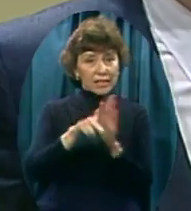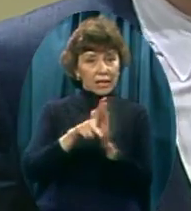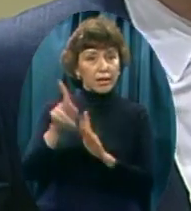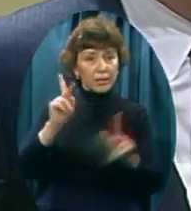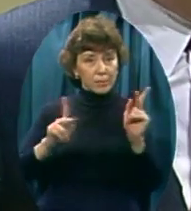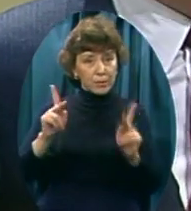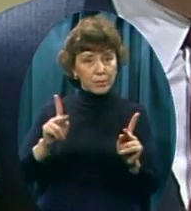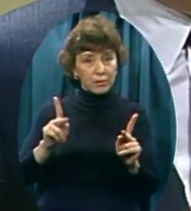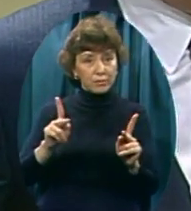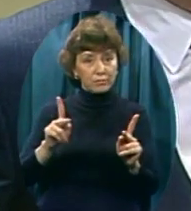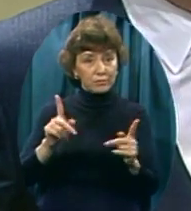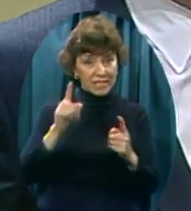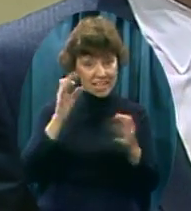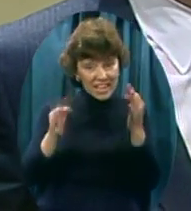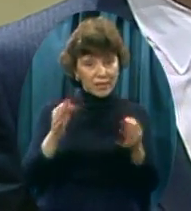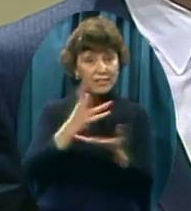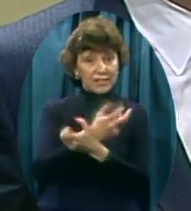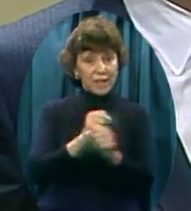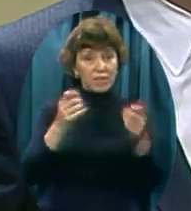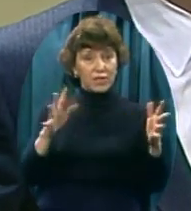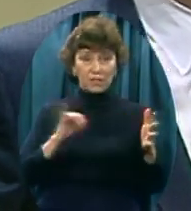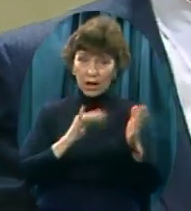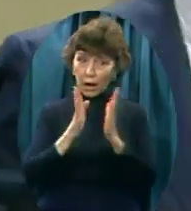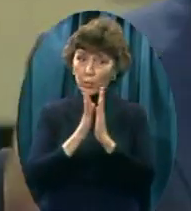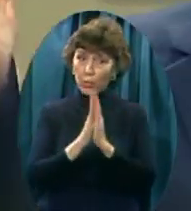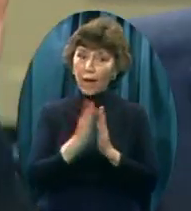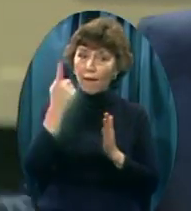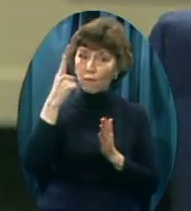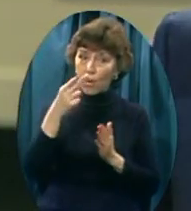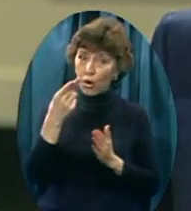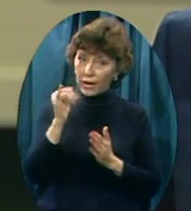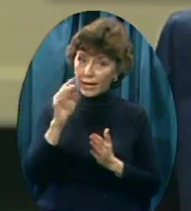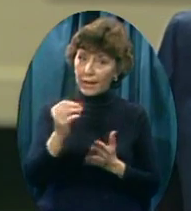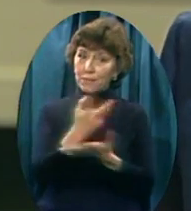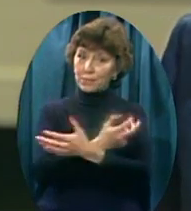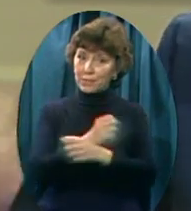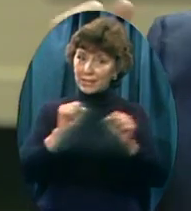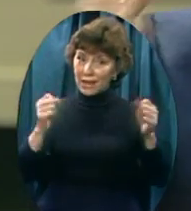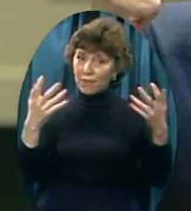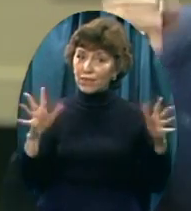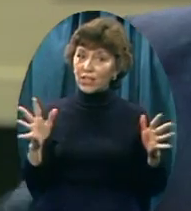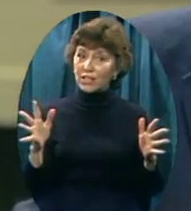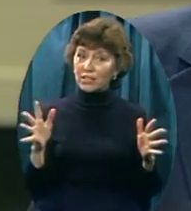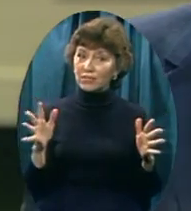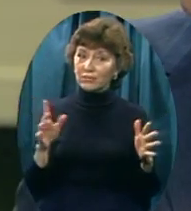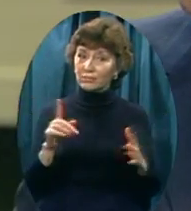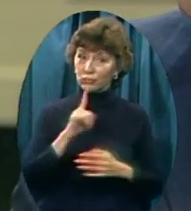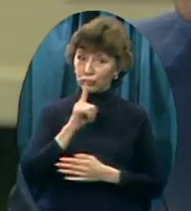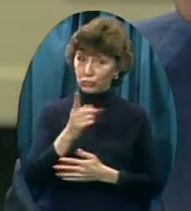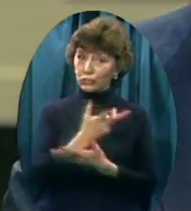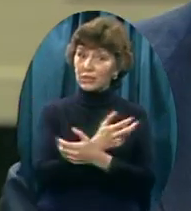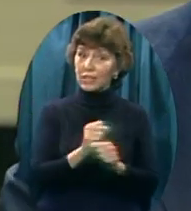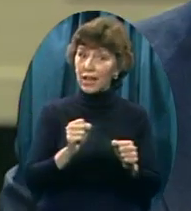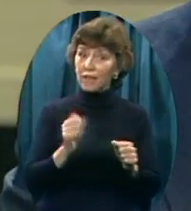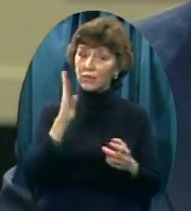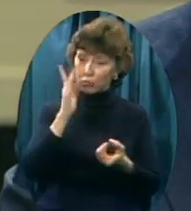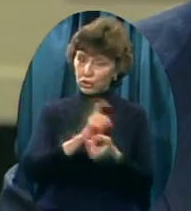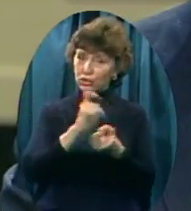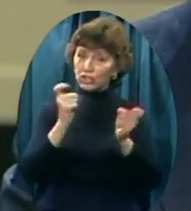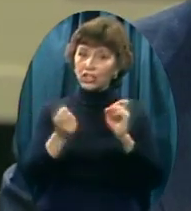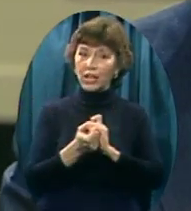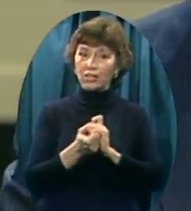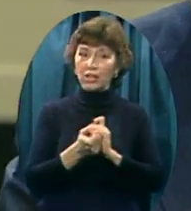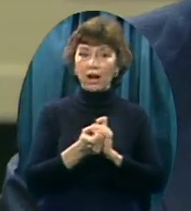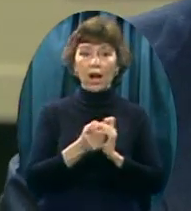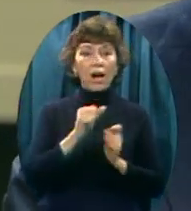killing people And join the human race That's what will happen to him If he really gets saved I don't hate him I